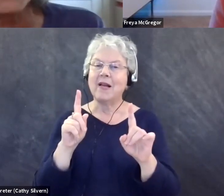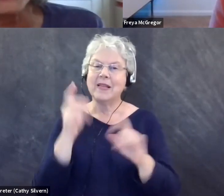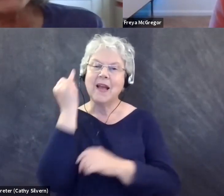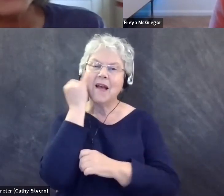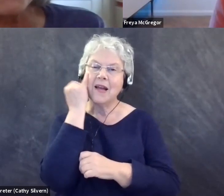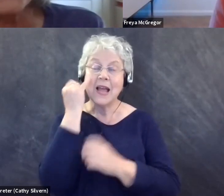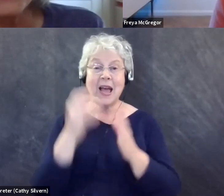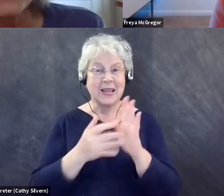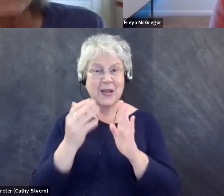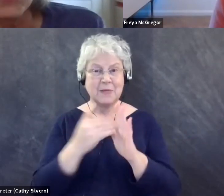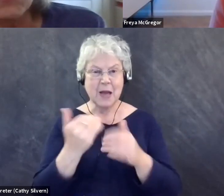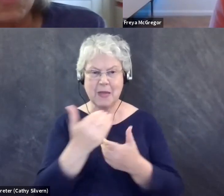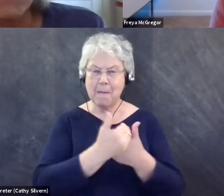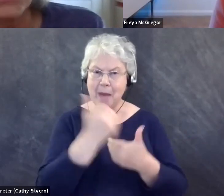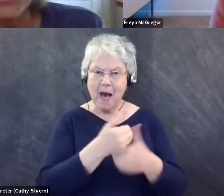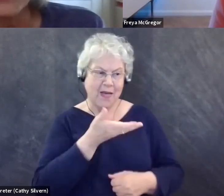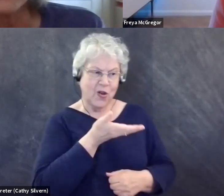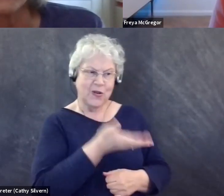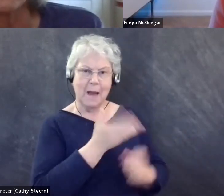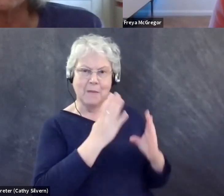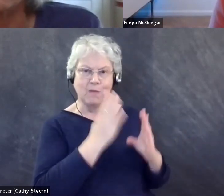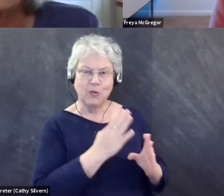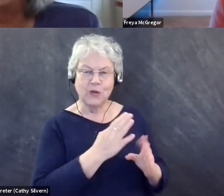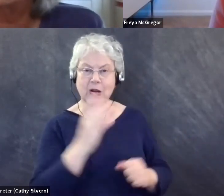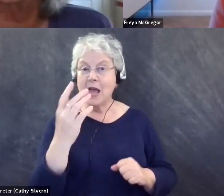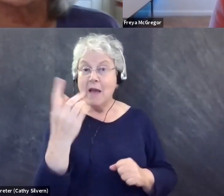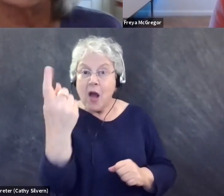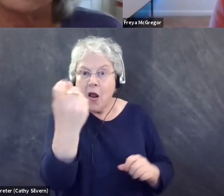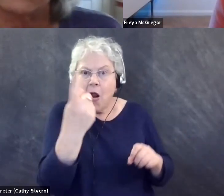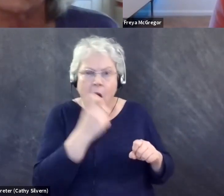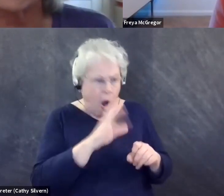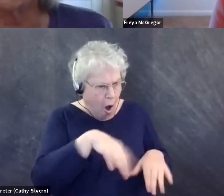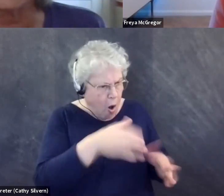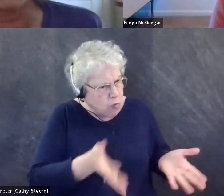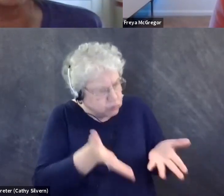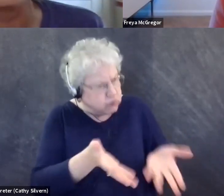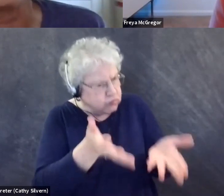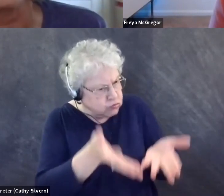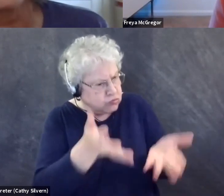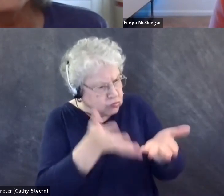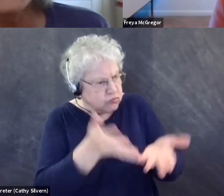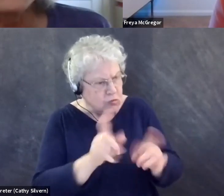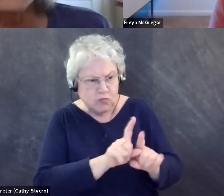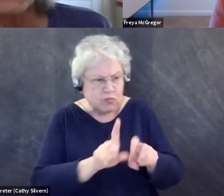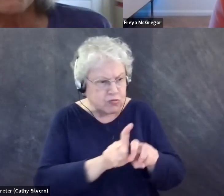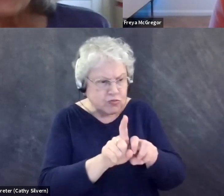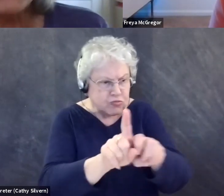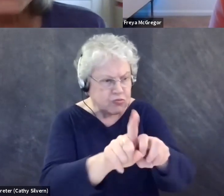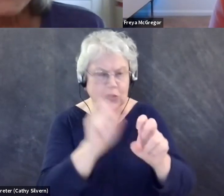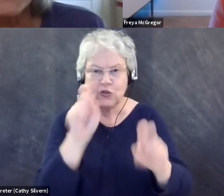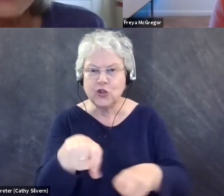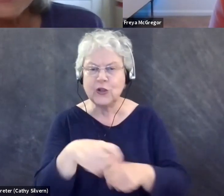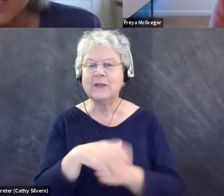sometimes it's intrusive for a walking person to insist that he or she be accompanied. So